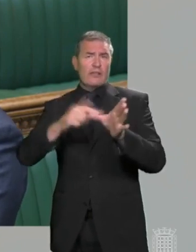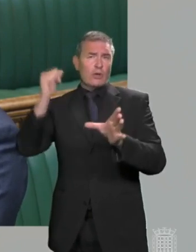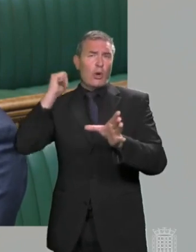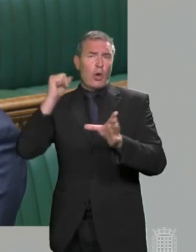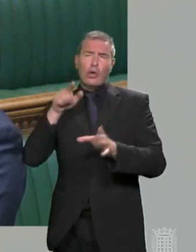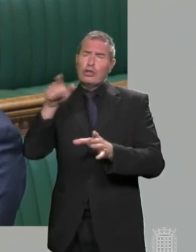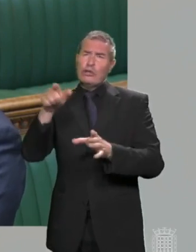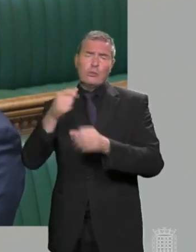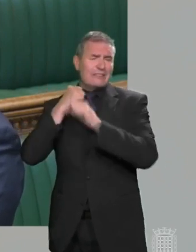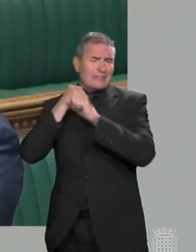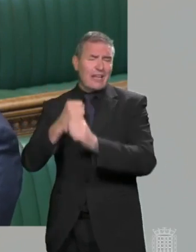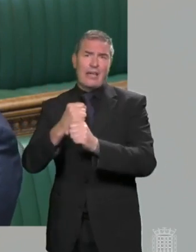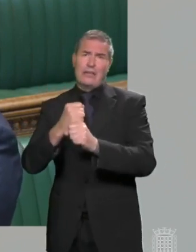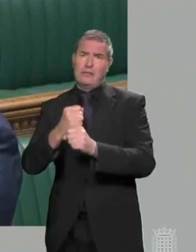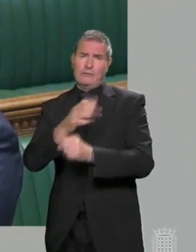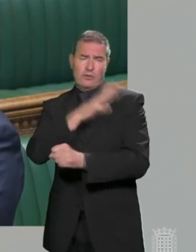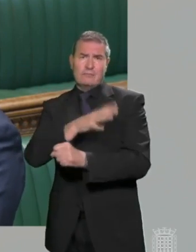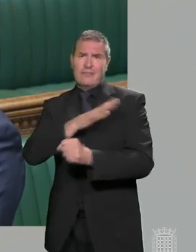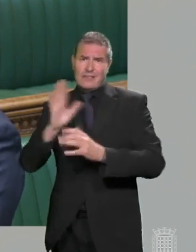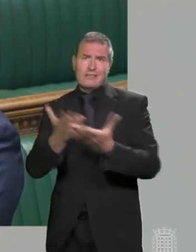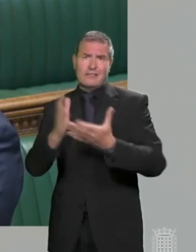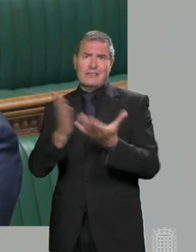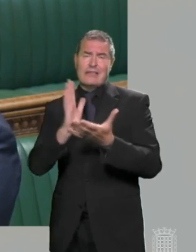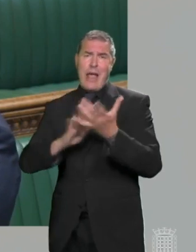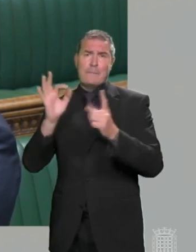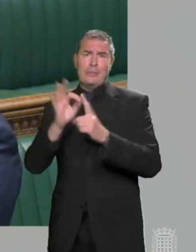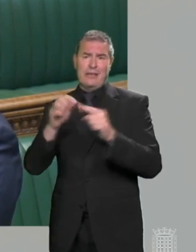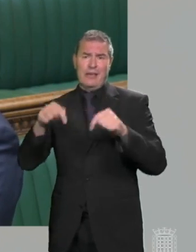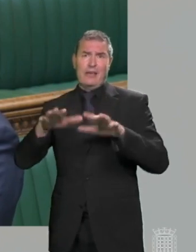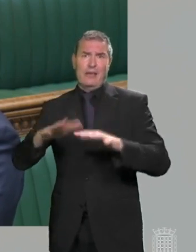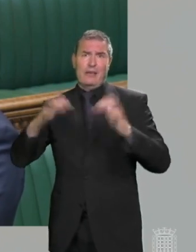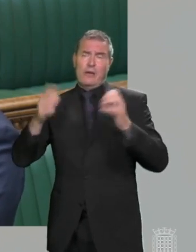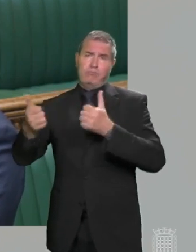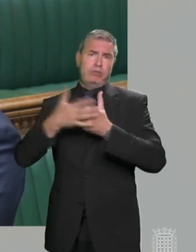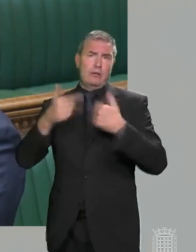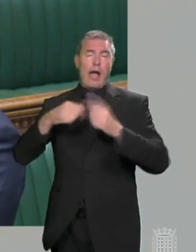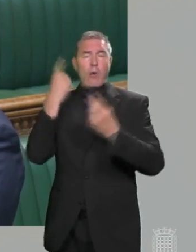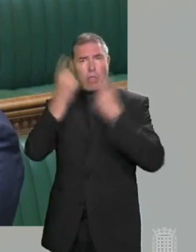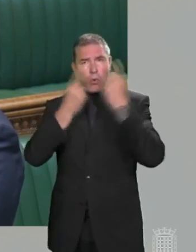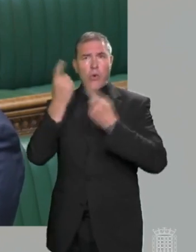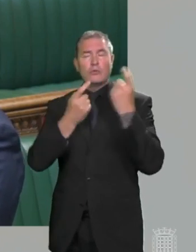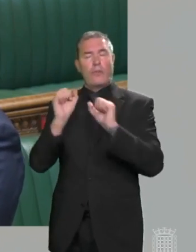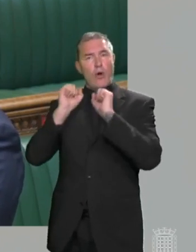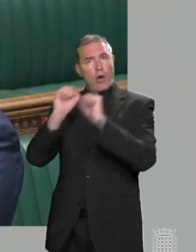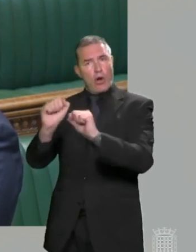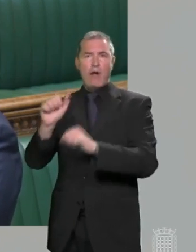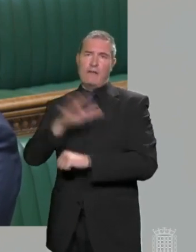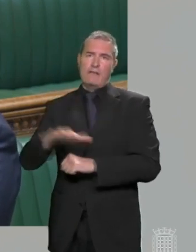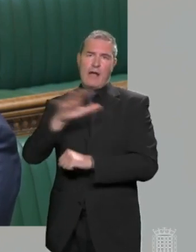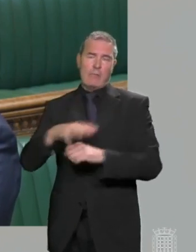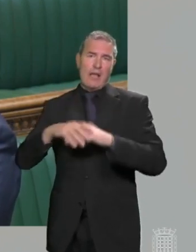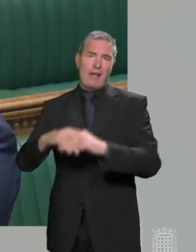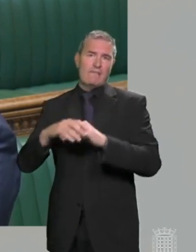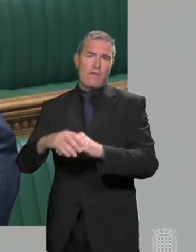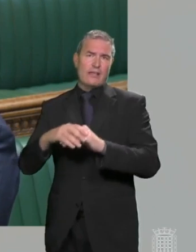public service that made, in a short time here, tremendous contribution to this House, and our thoughts are very much with her family, her